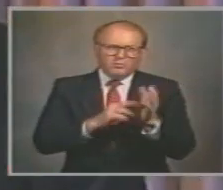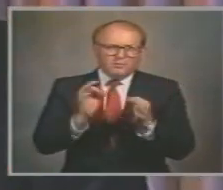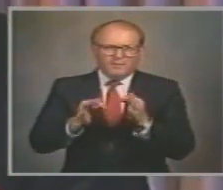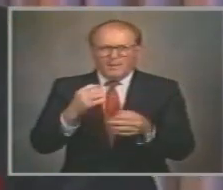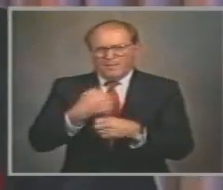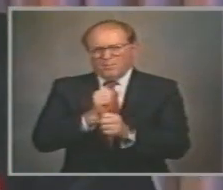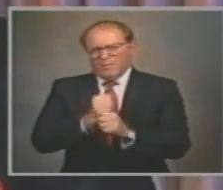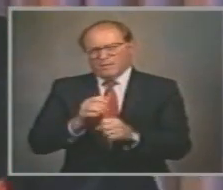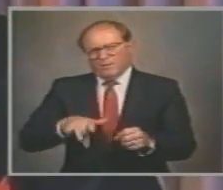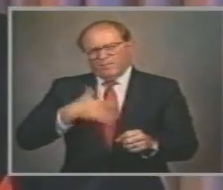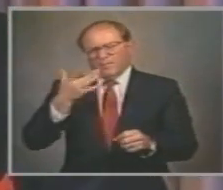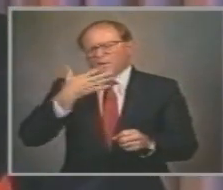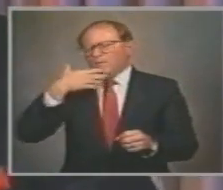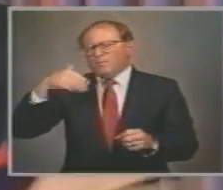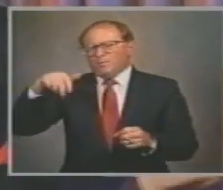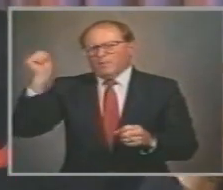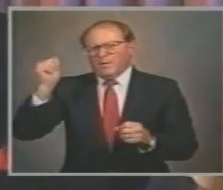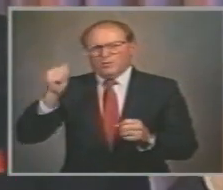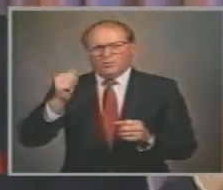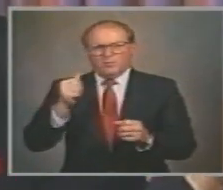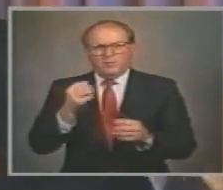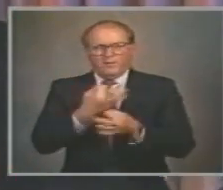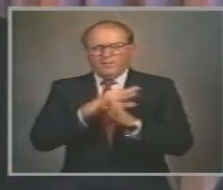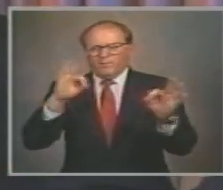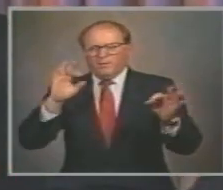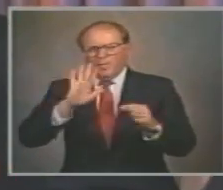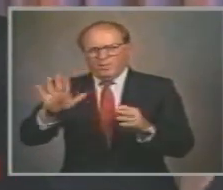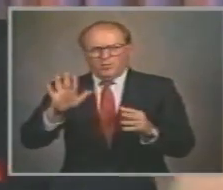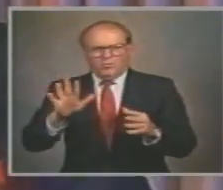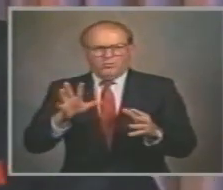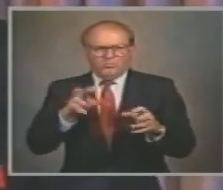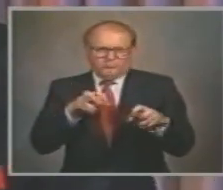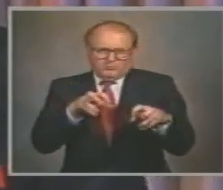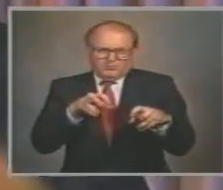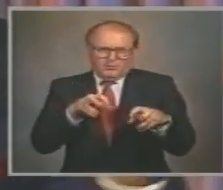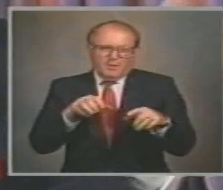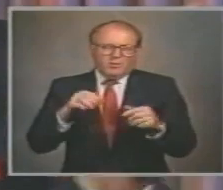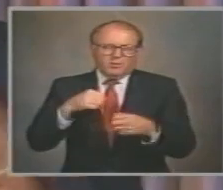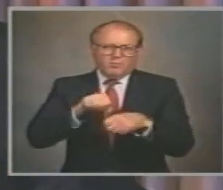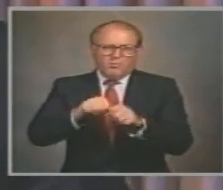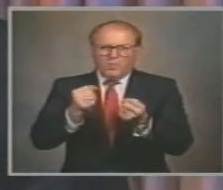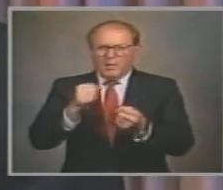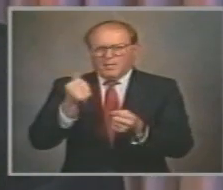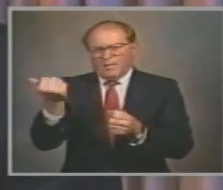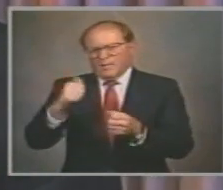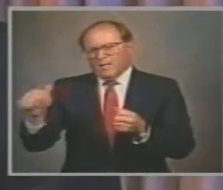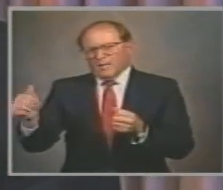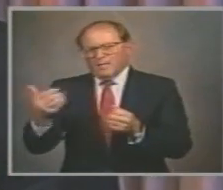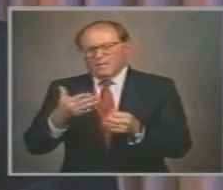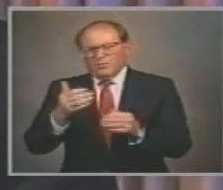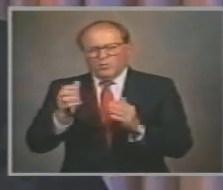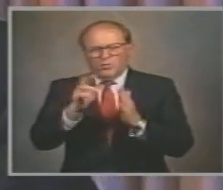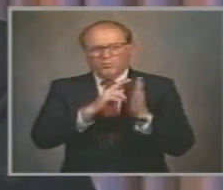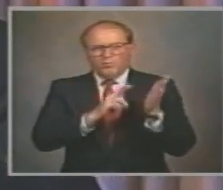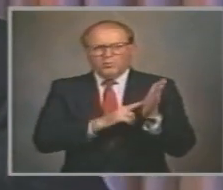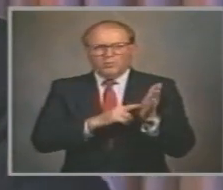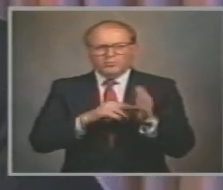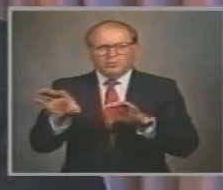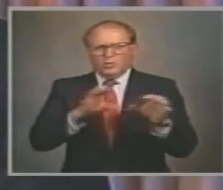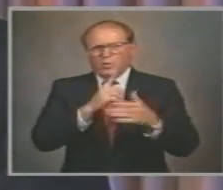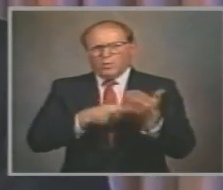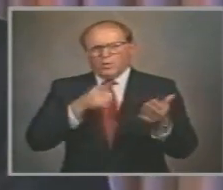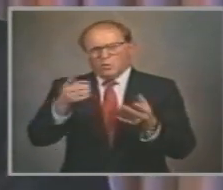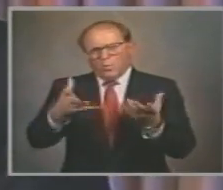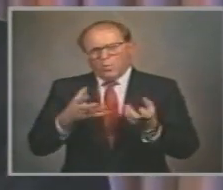you feel better Release your tensions Break all the rules Do whatever feels good to you You have